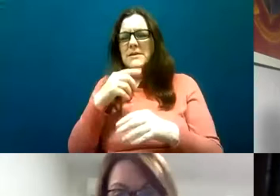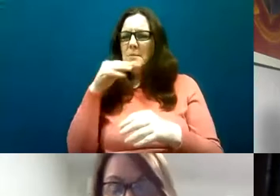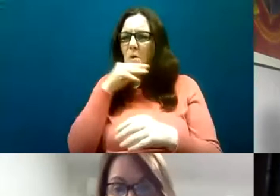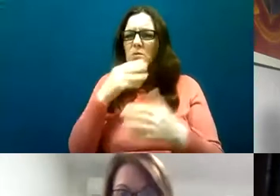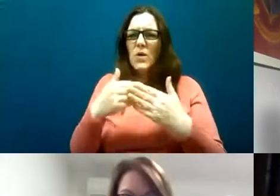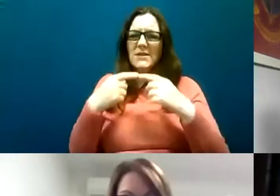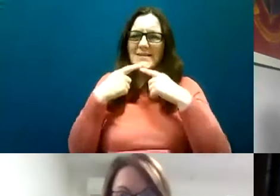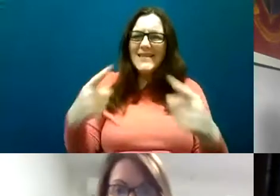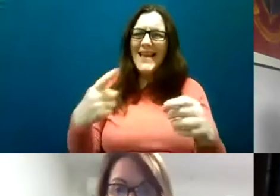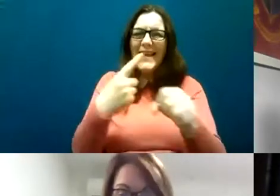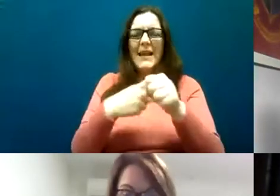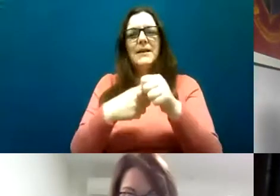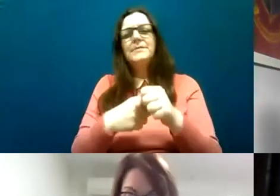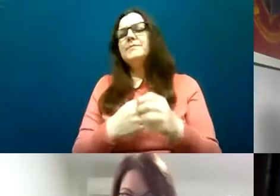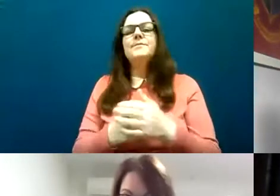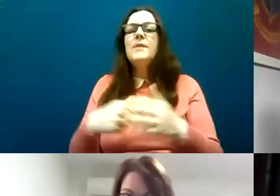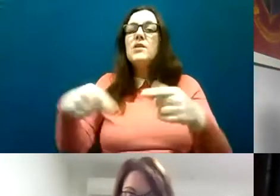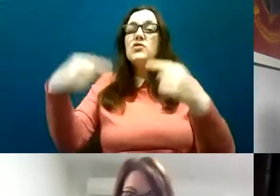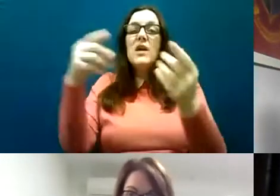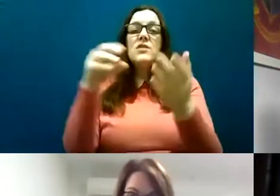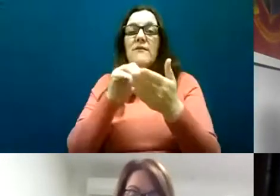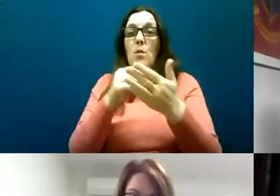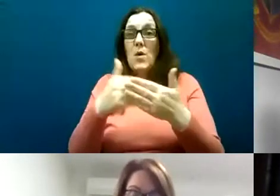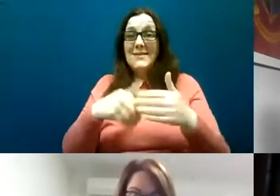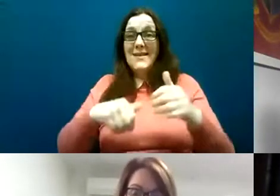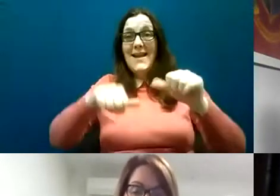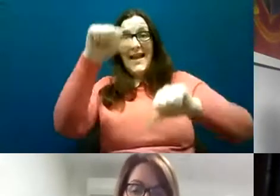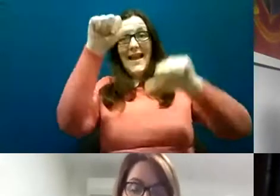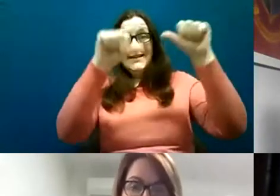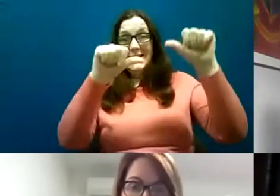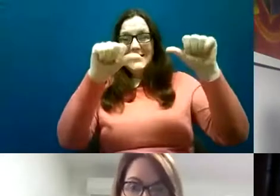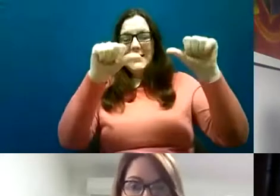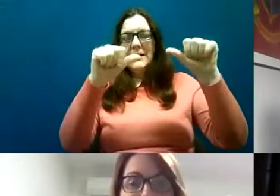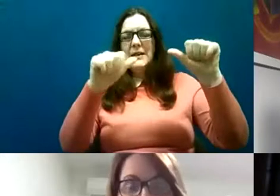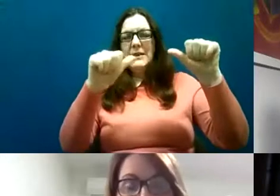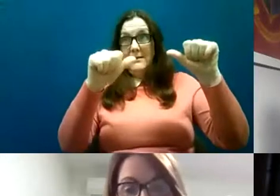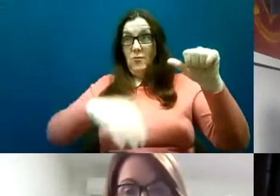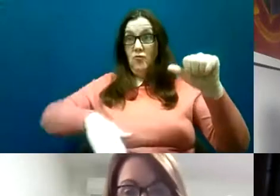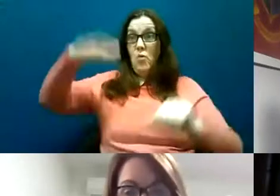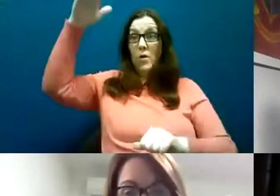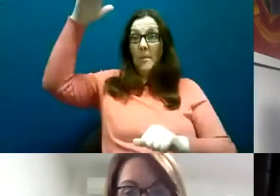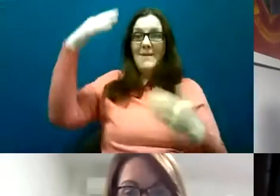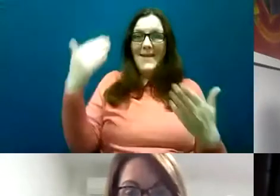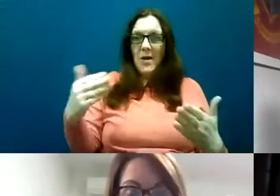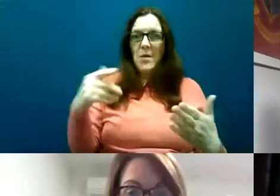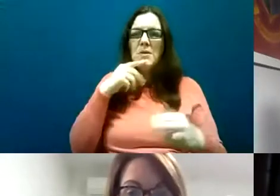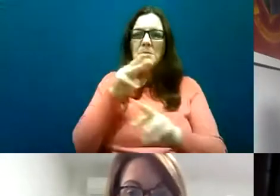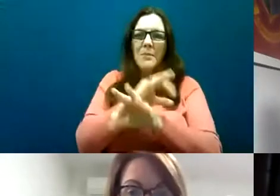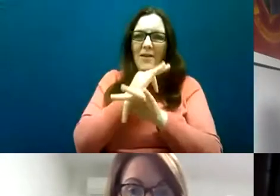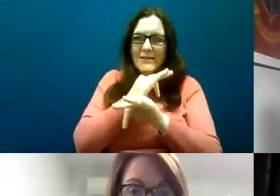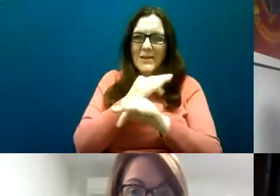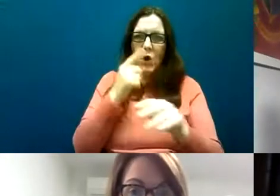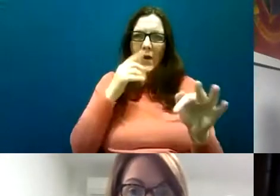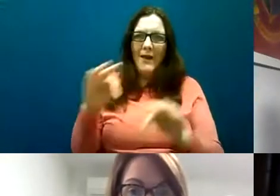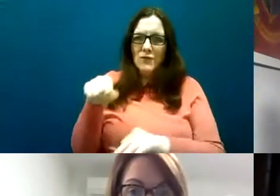the challenge for example of adults living with parents who care for them and planning